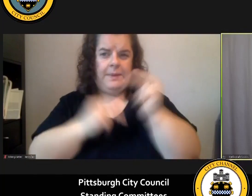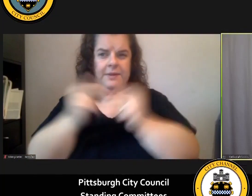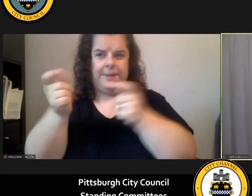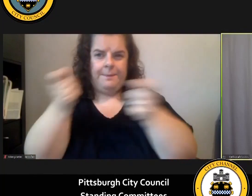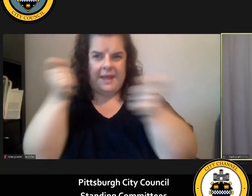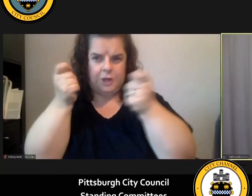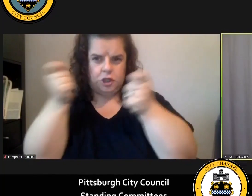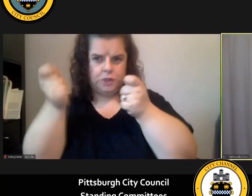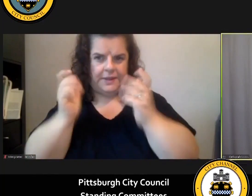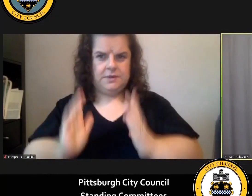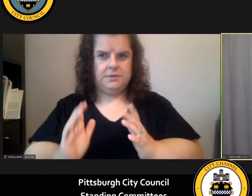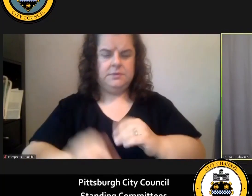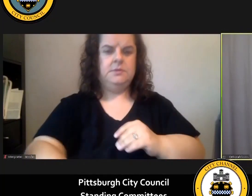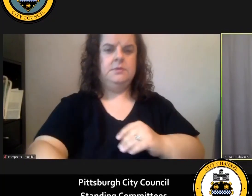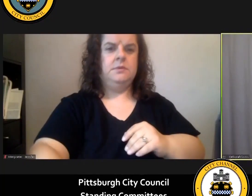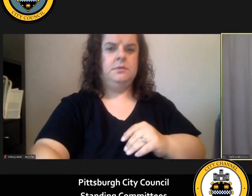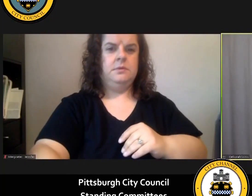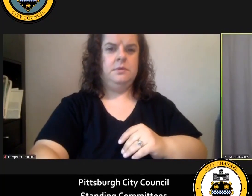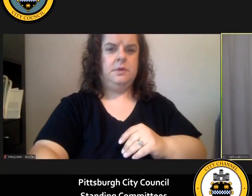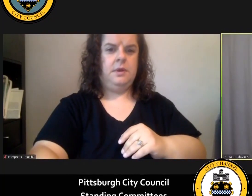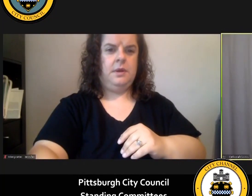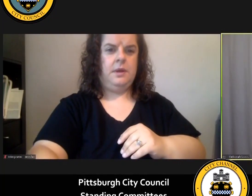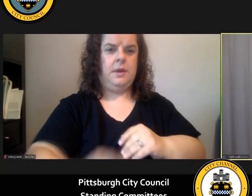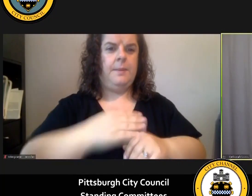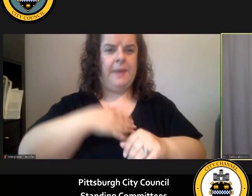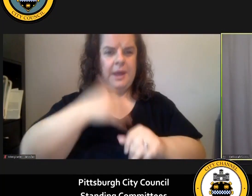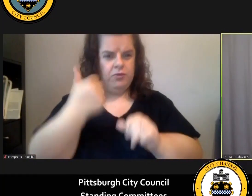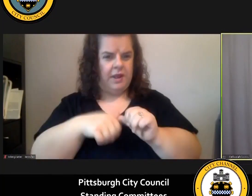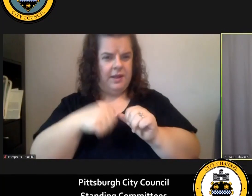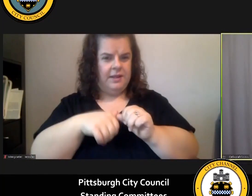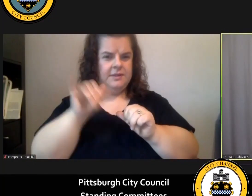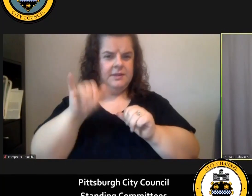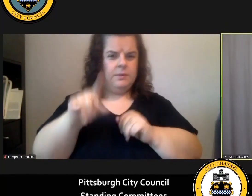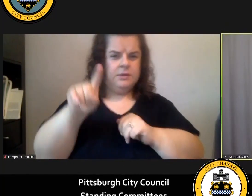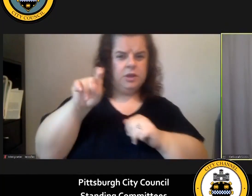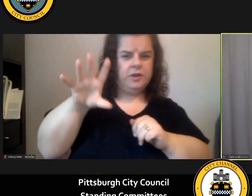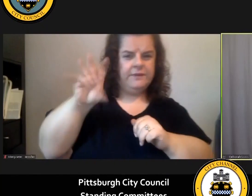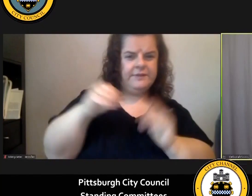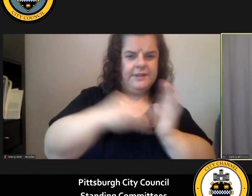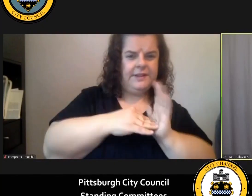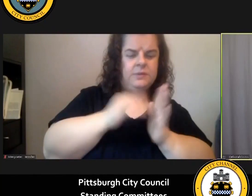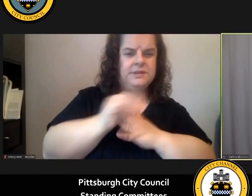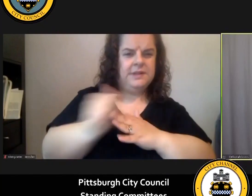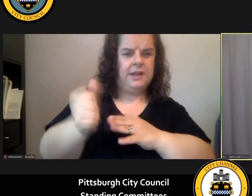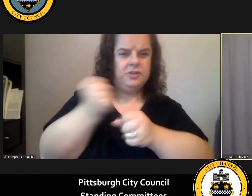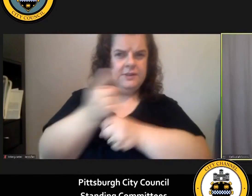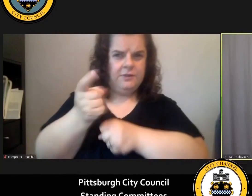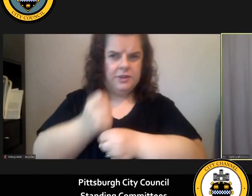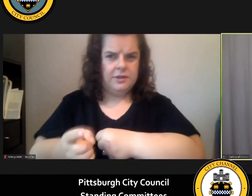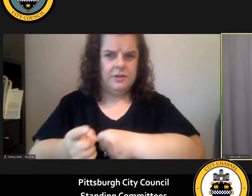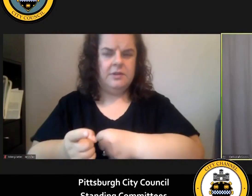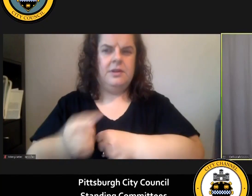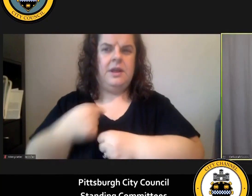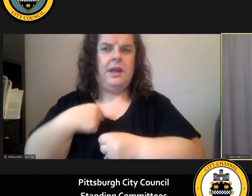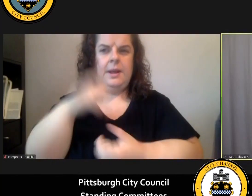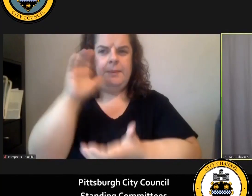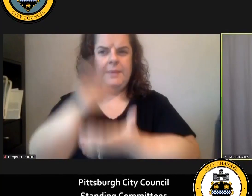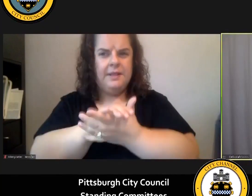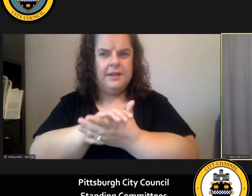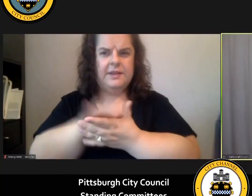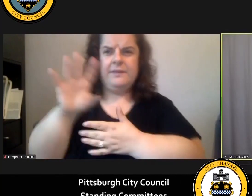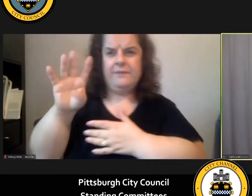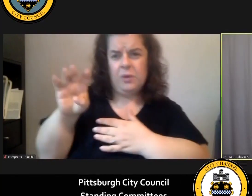um in my recollection that was at least 150 000 a year i believe we gave a 400 000